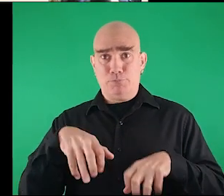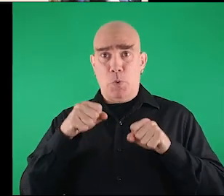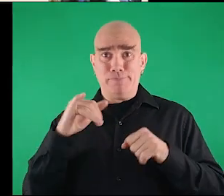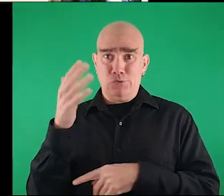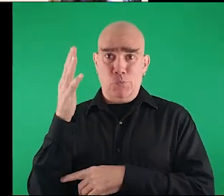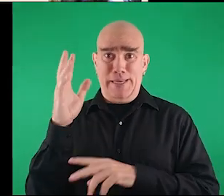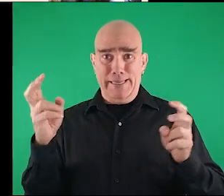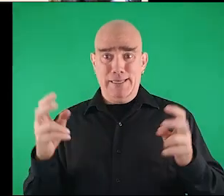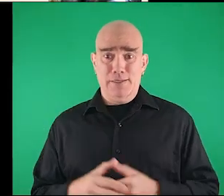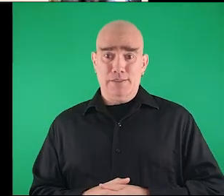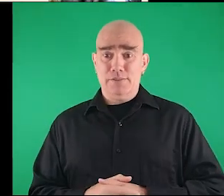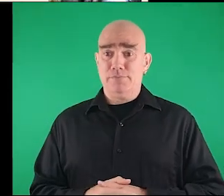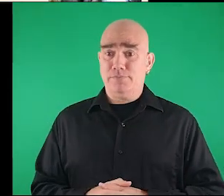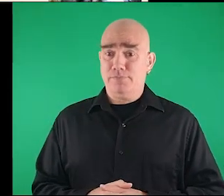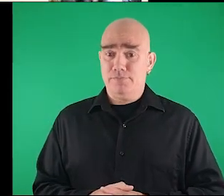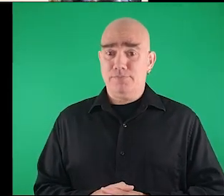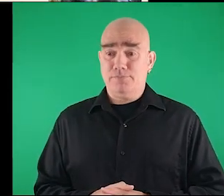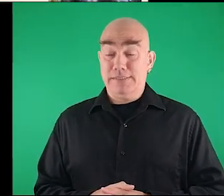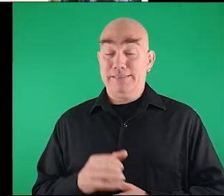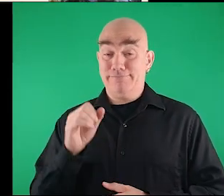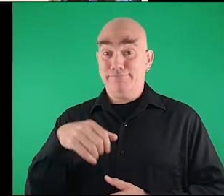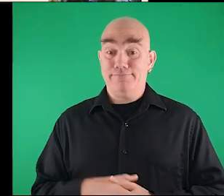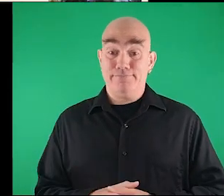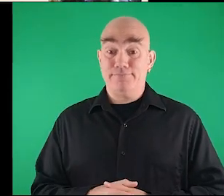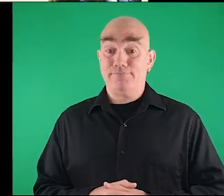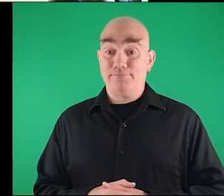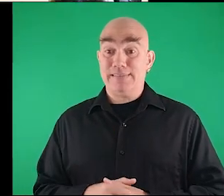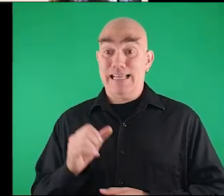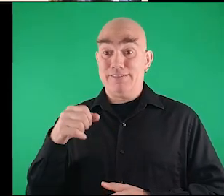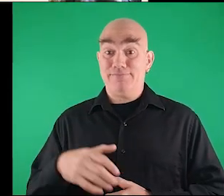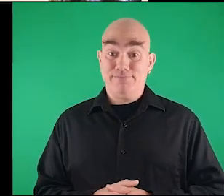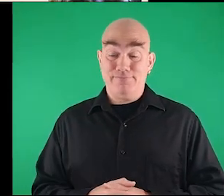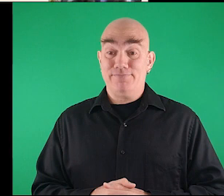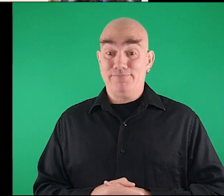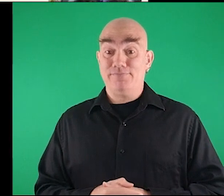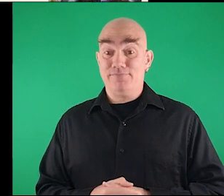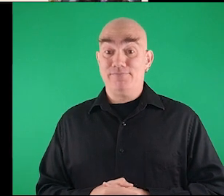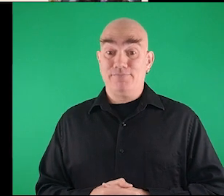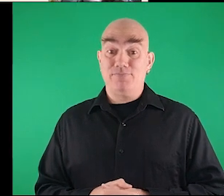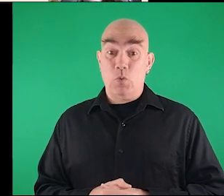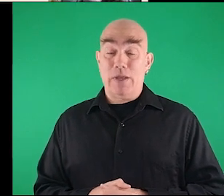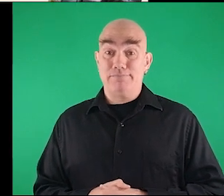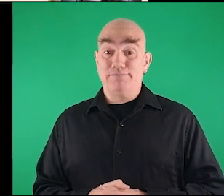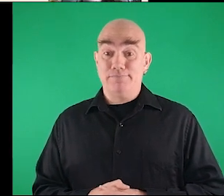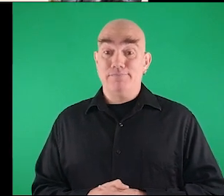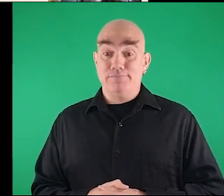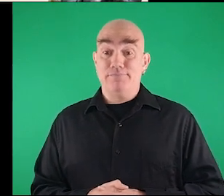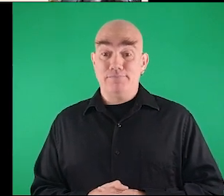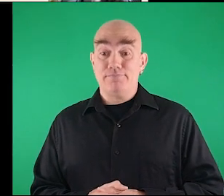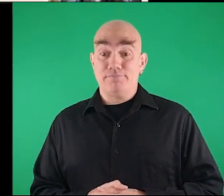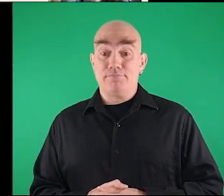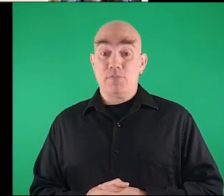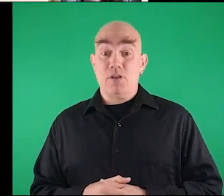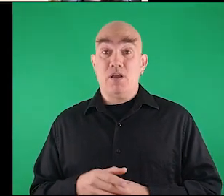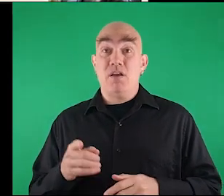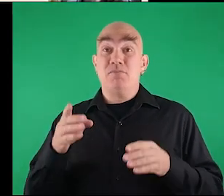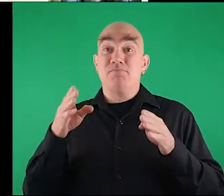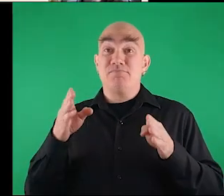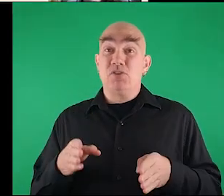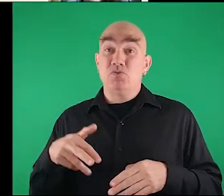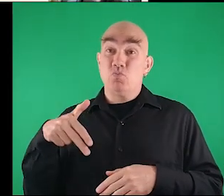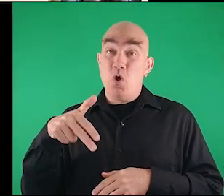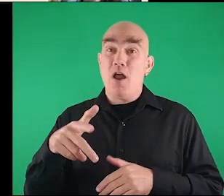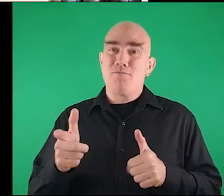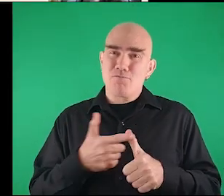absorbed by the one of the tree yeah yeah okay the pedestrian